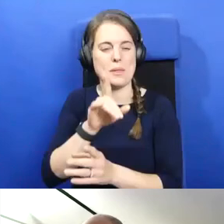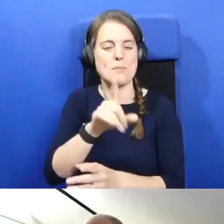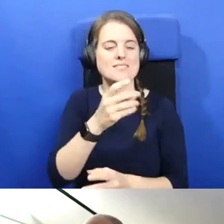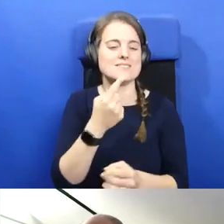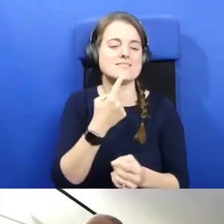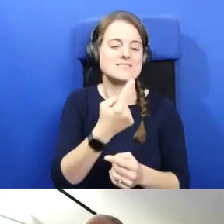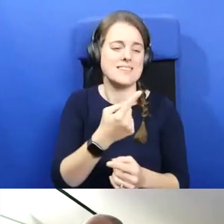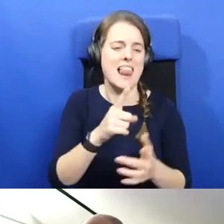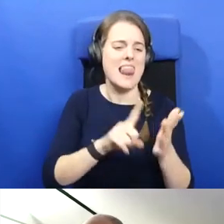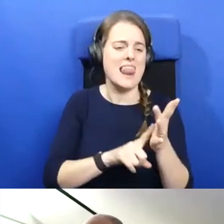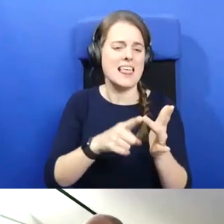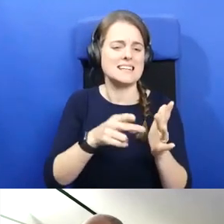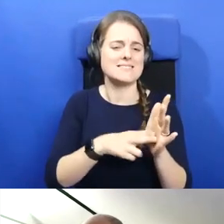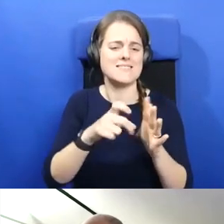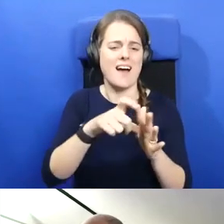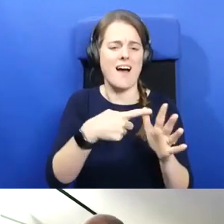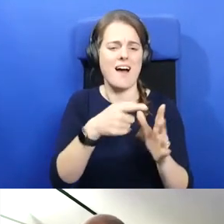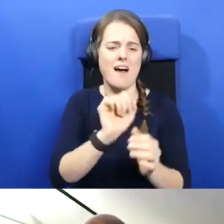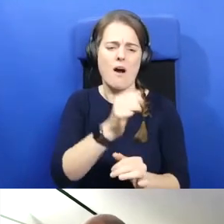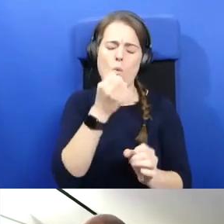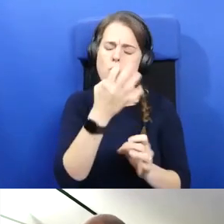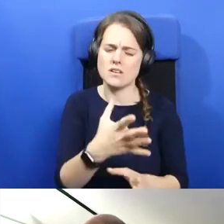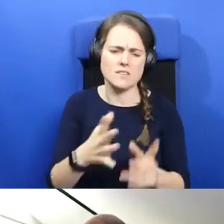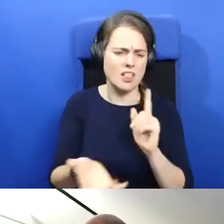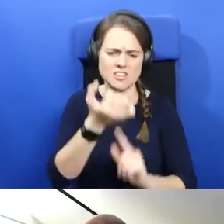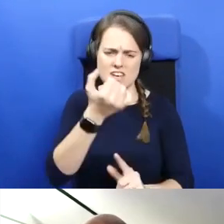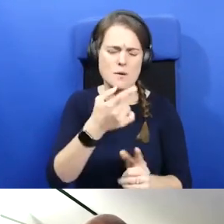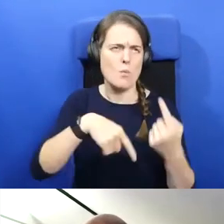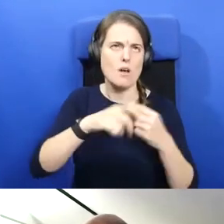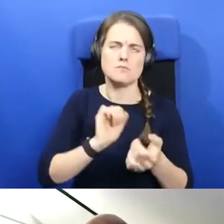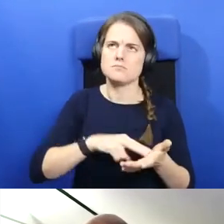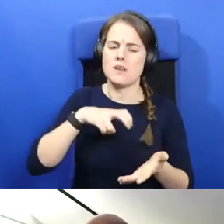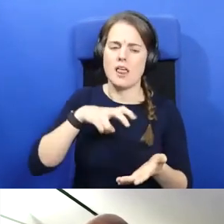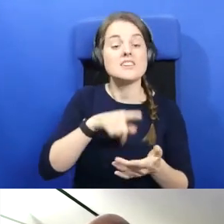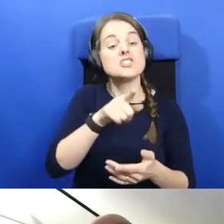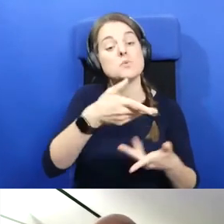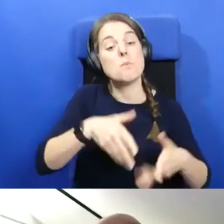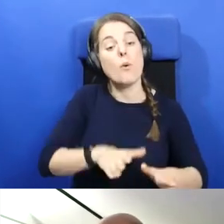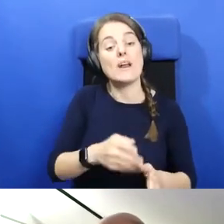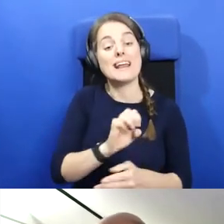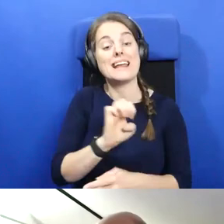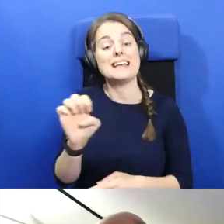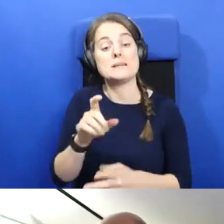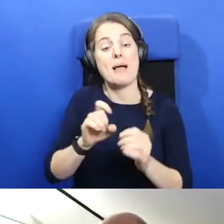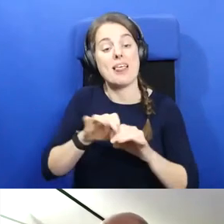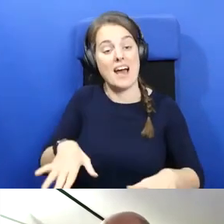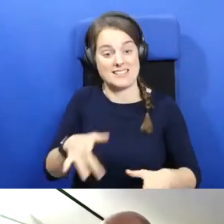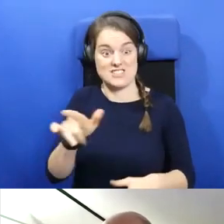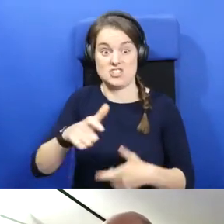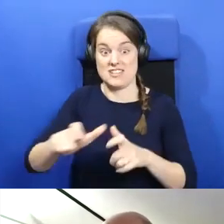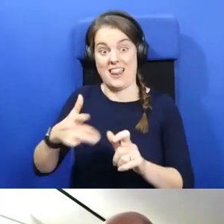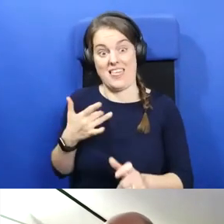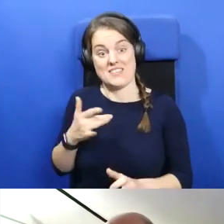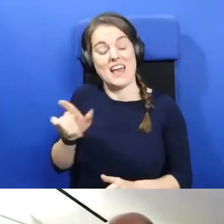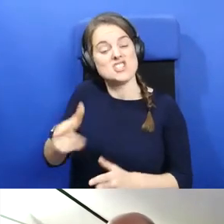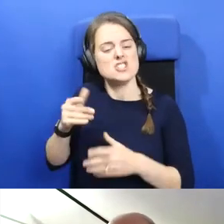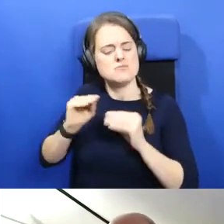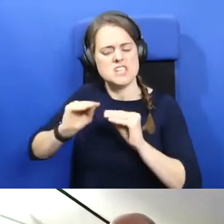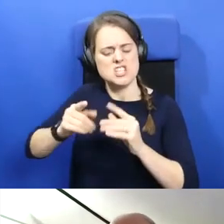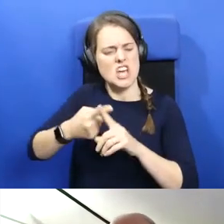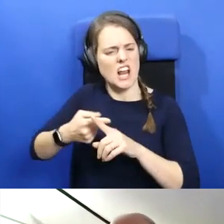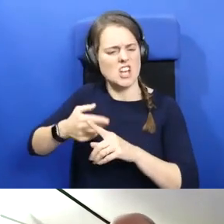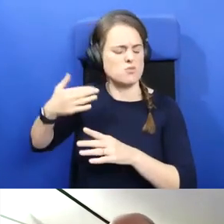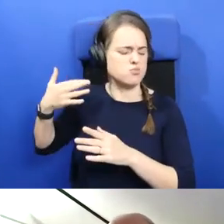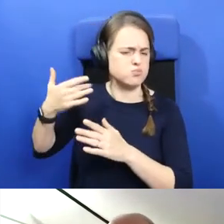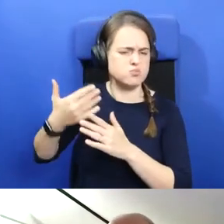how delighted we are to have her with us tonight. She was born in East Belfast, where she still lives. After years of teaching English, she started teaching